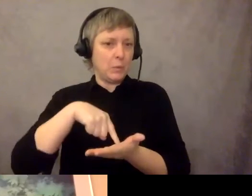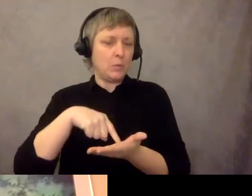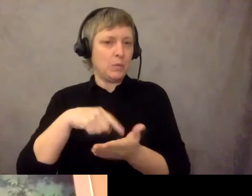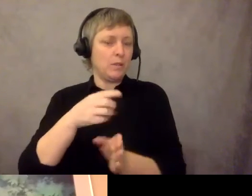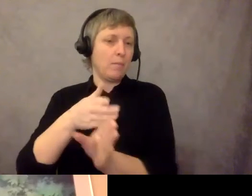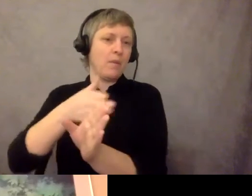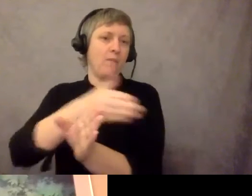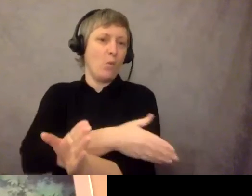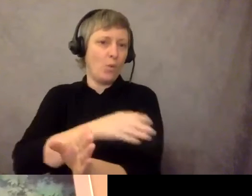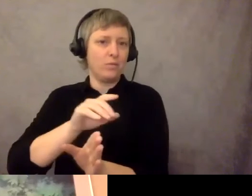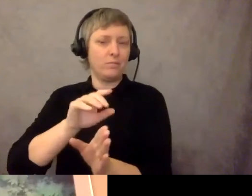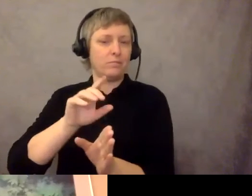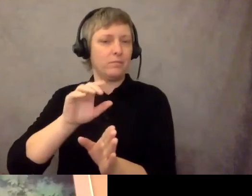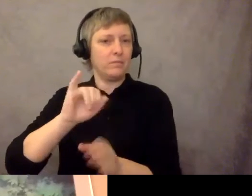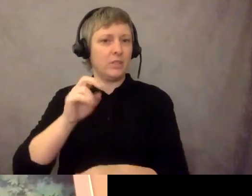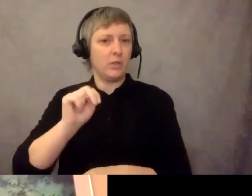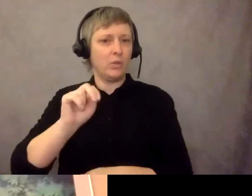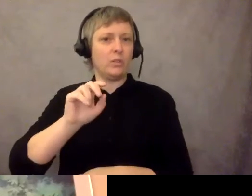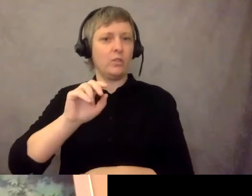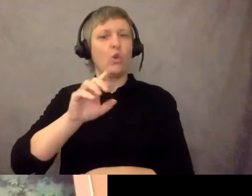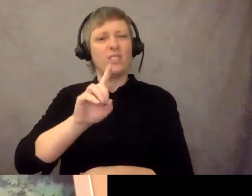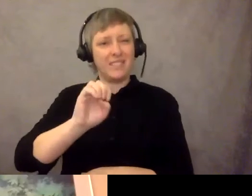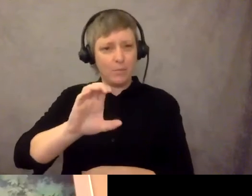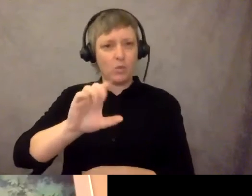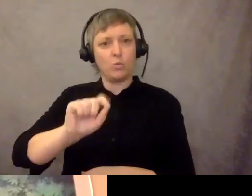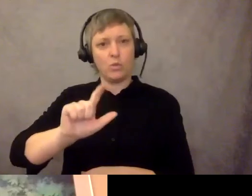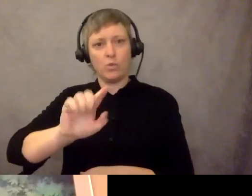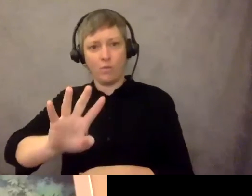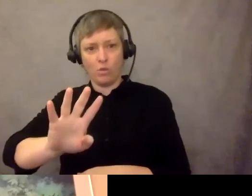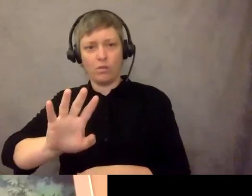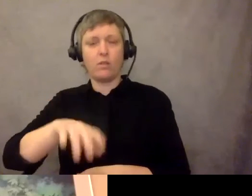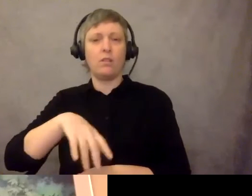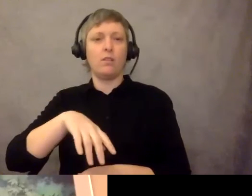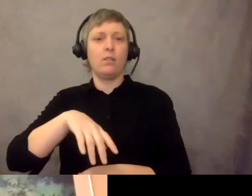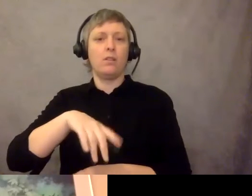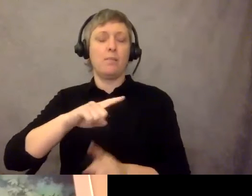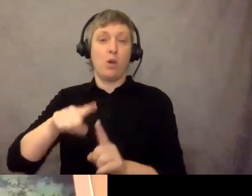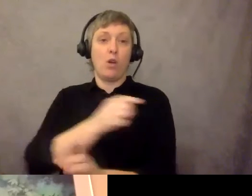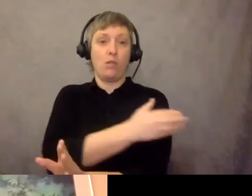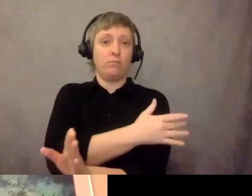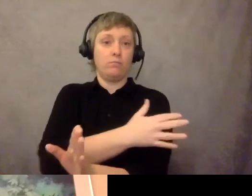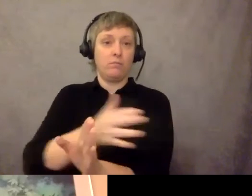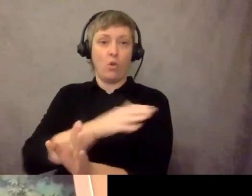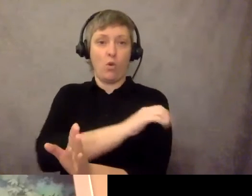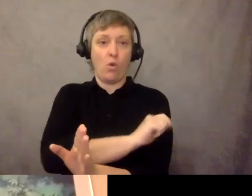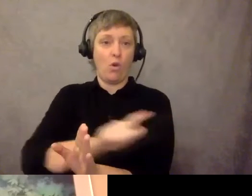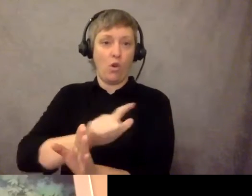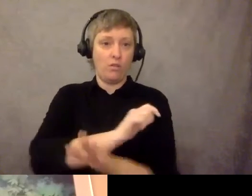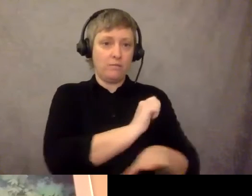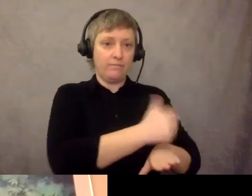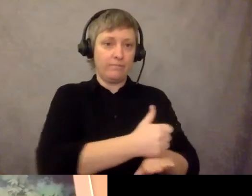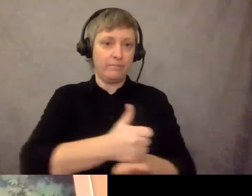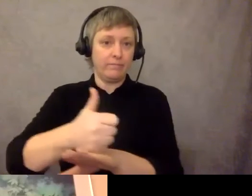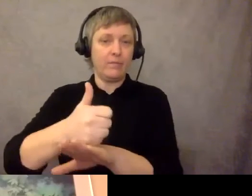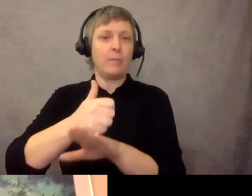but all of them are in preparation for that 2024 election so that a new city council and a new mayor can be